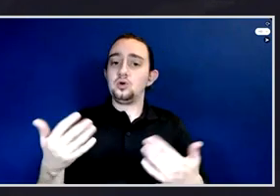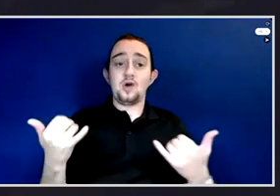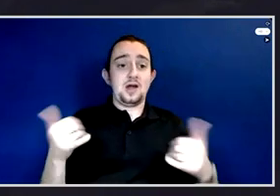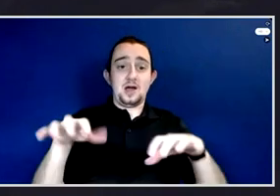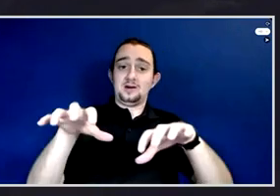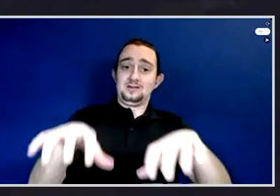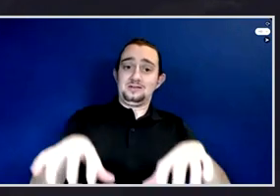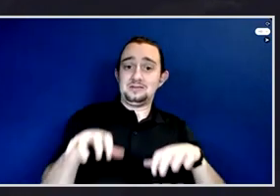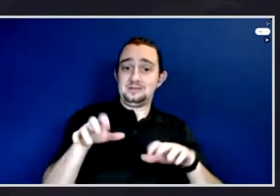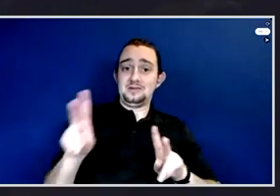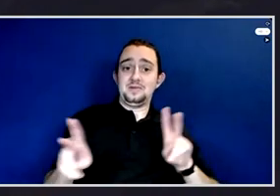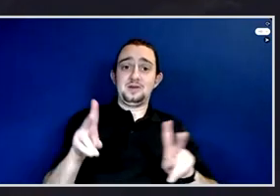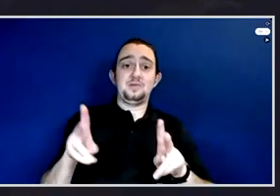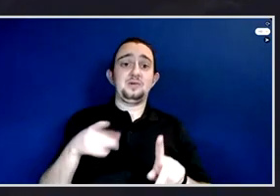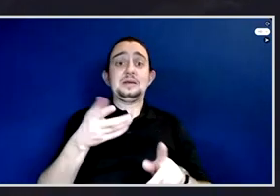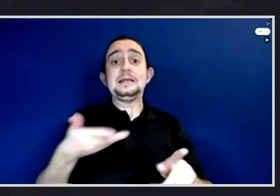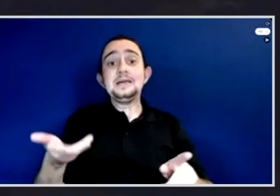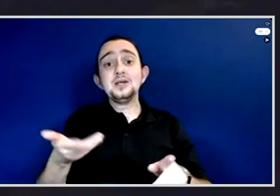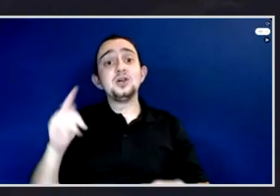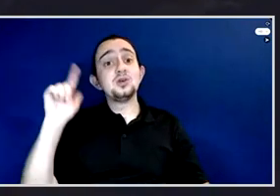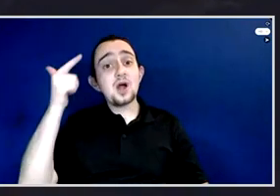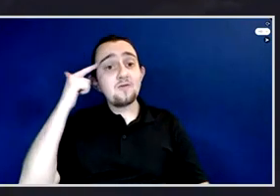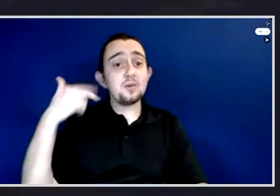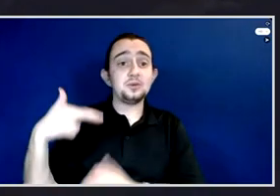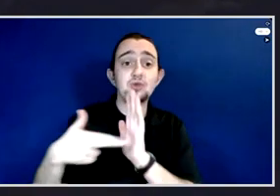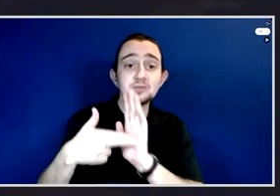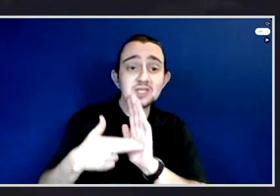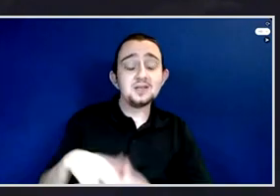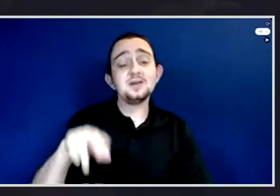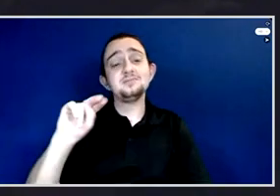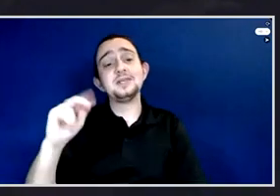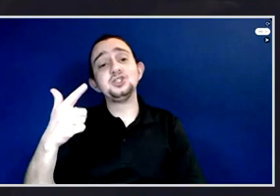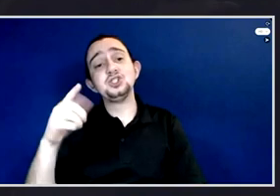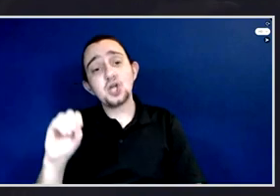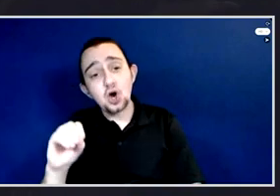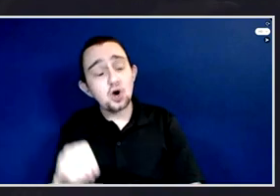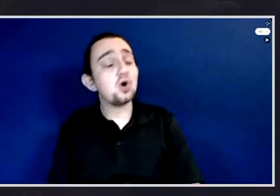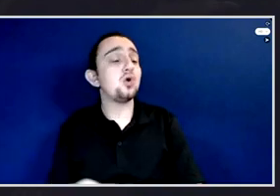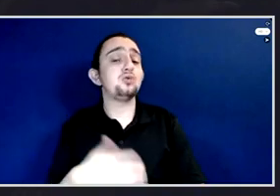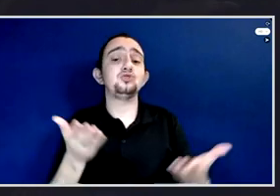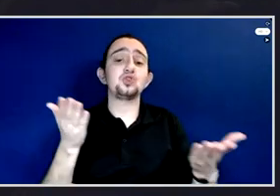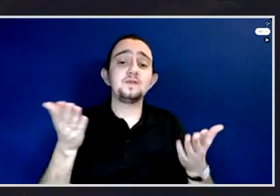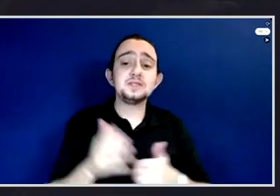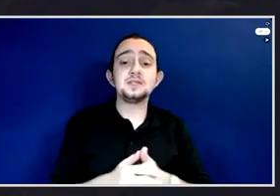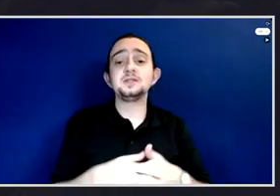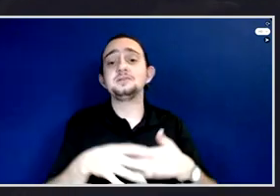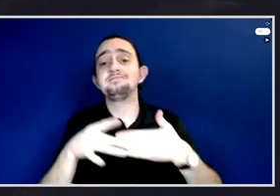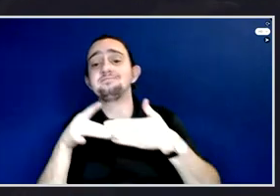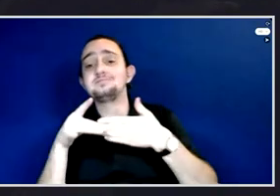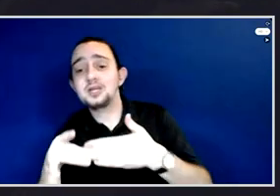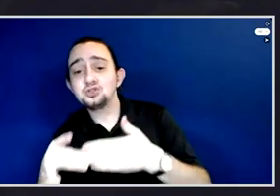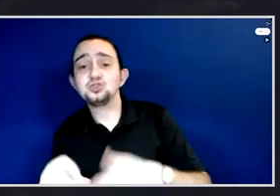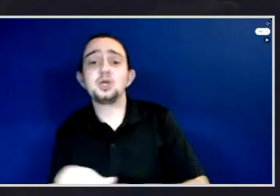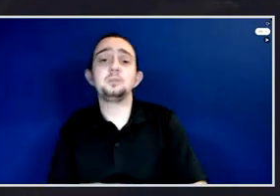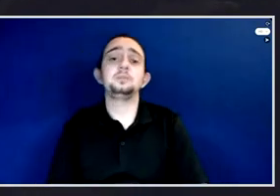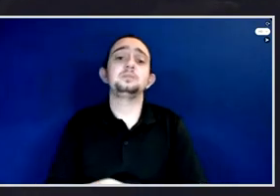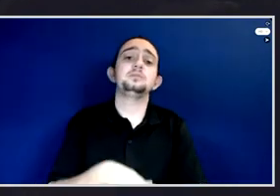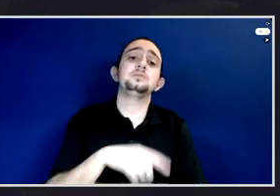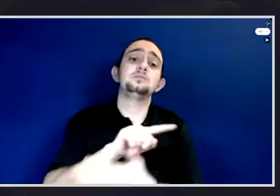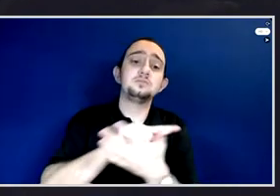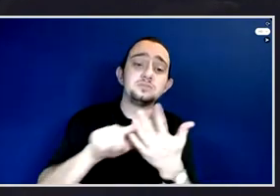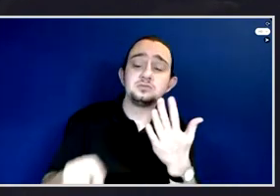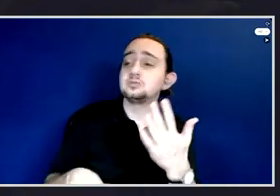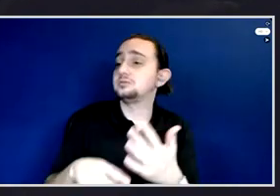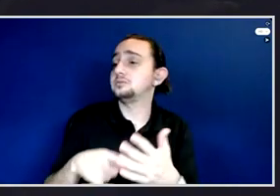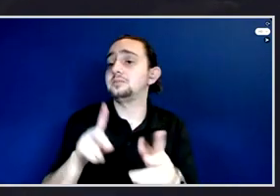sector, philanthropies. Given this incredible audience that you've got, what is, from your